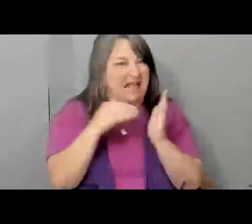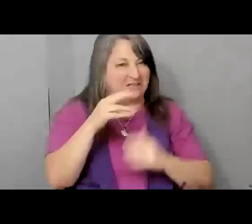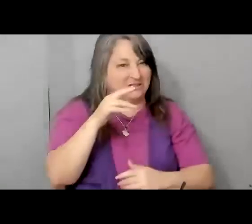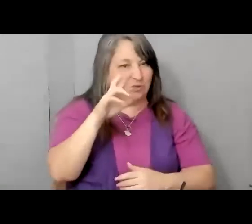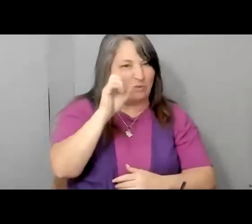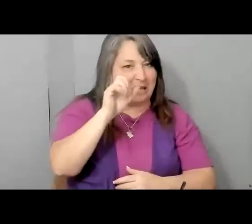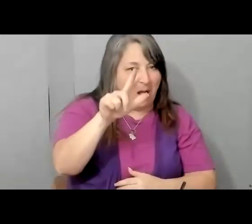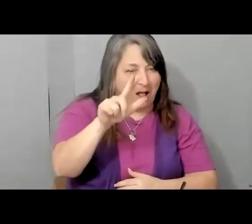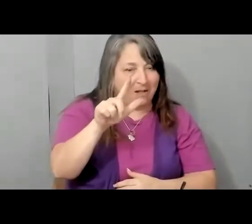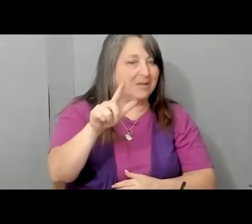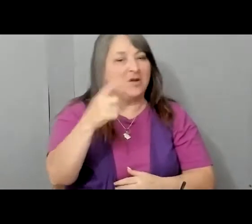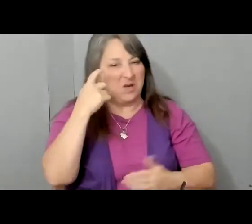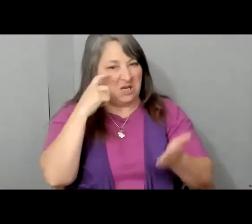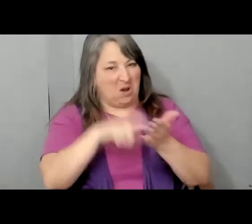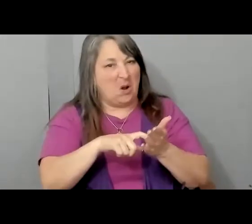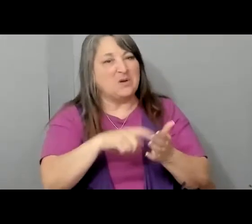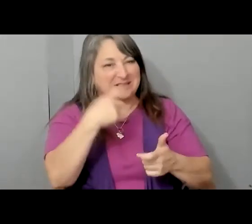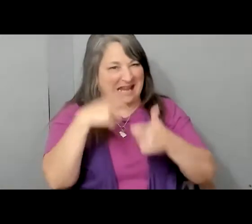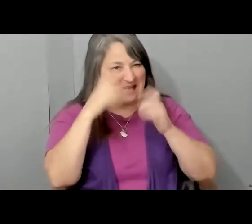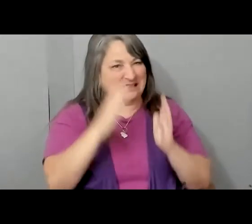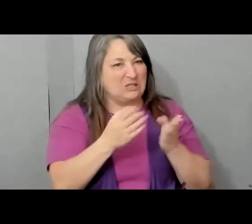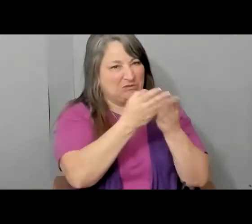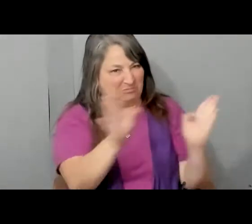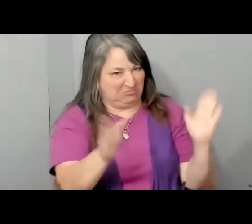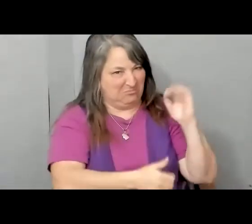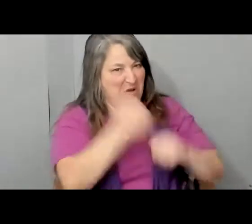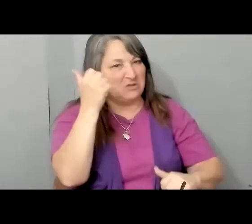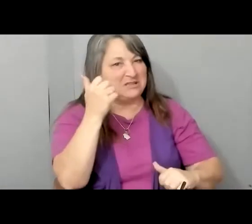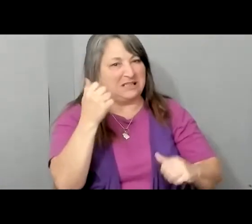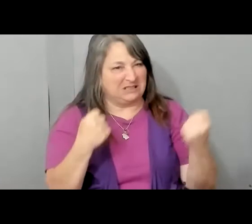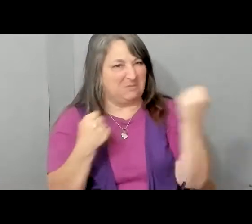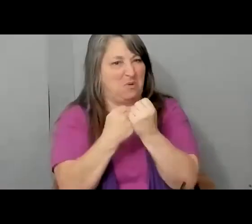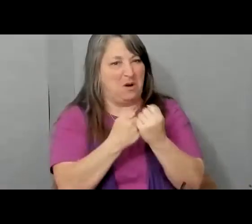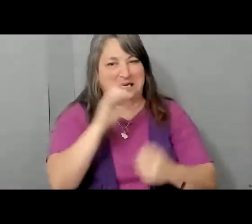Latinos uniformly supported the Democratic Party, and they swayed outcomes.